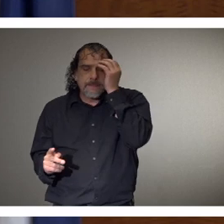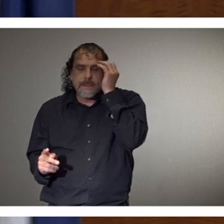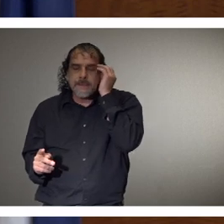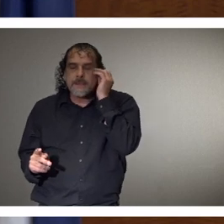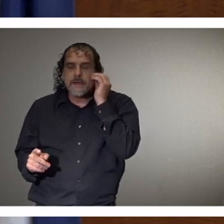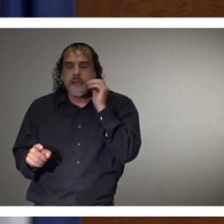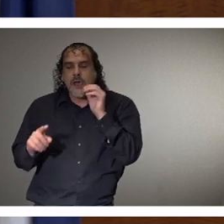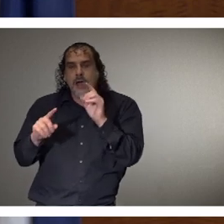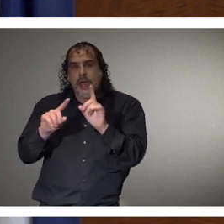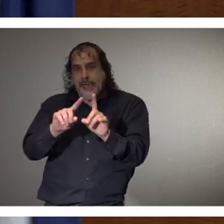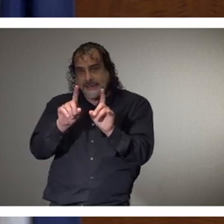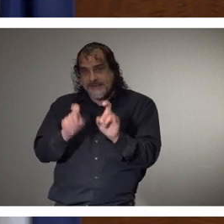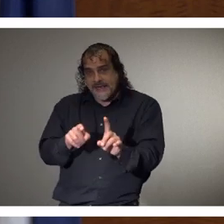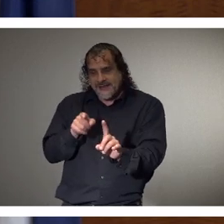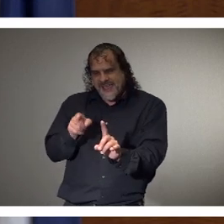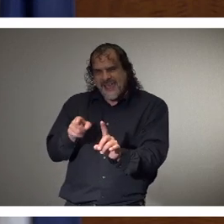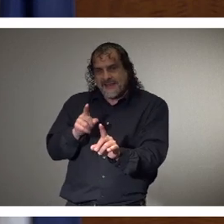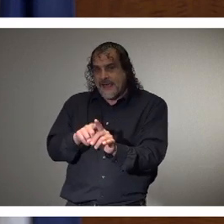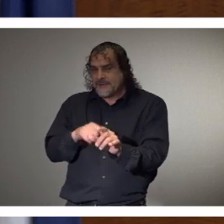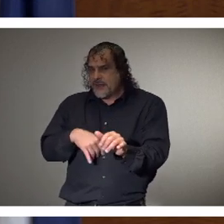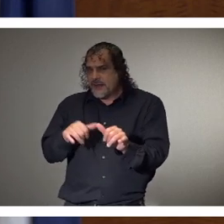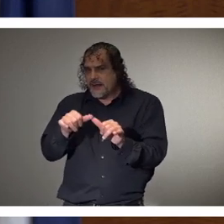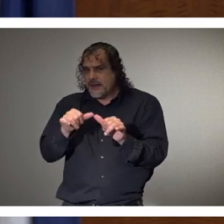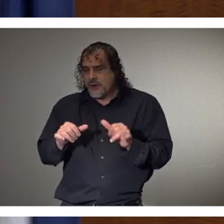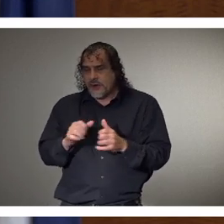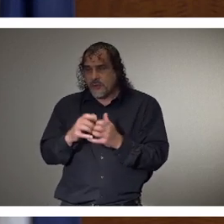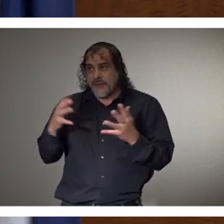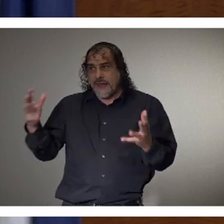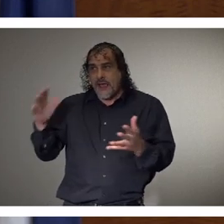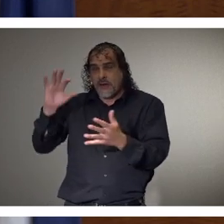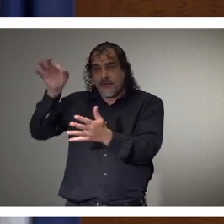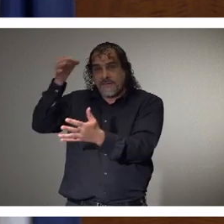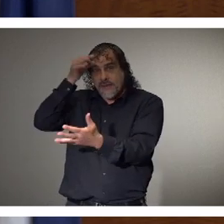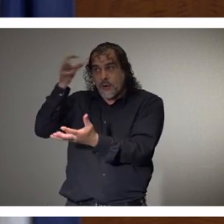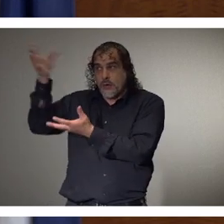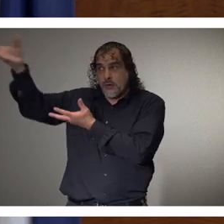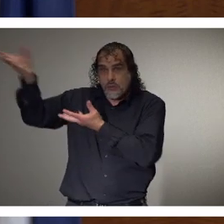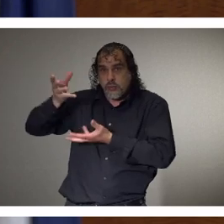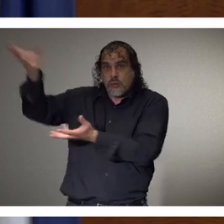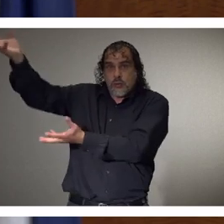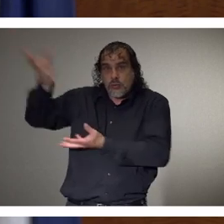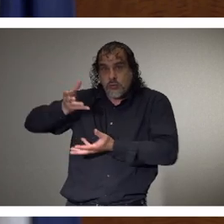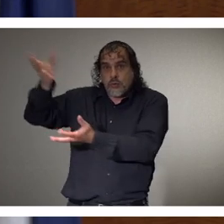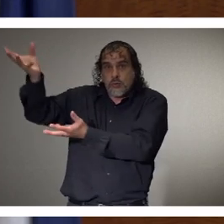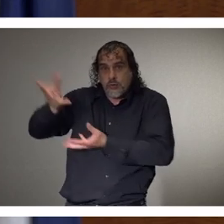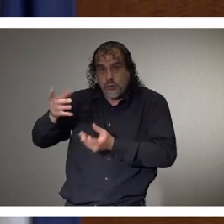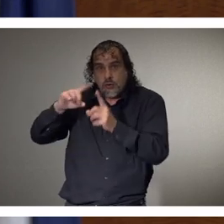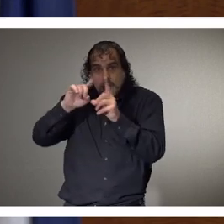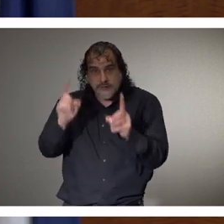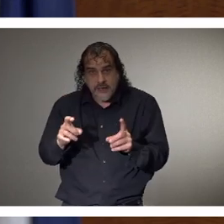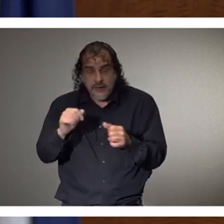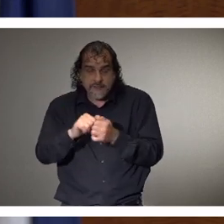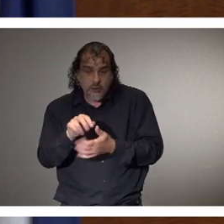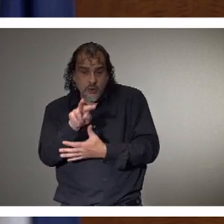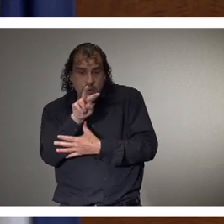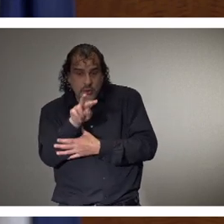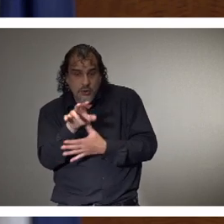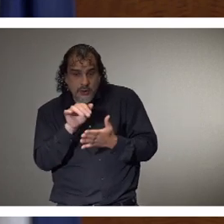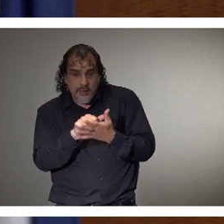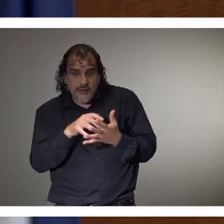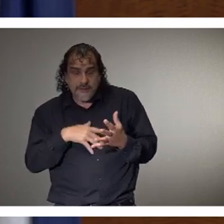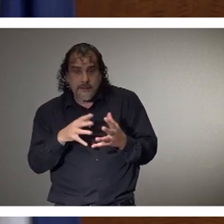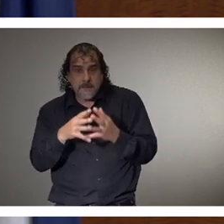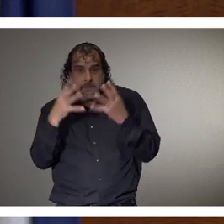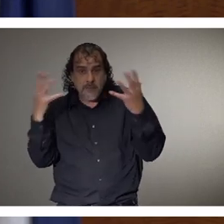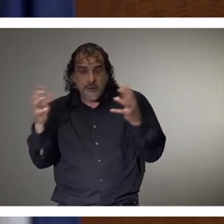and by the way, that's without significant federal resources on testing. You know, when you look at the large number of tests that